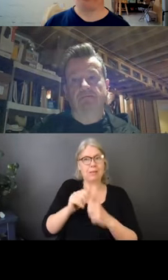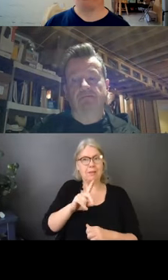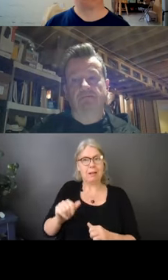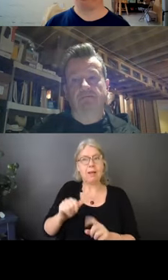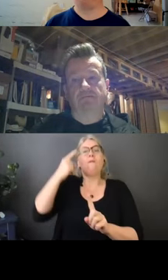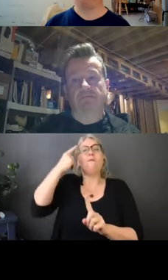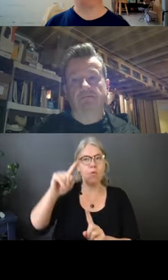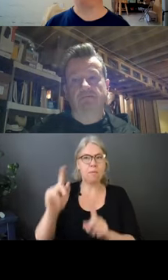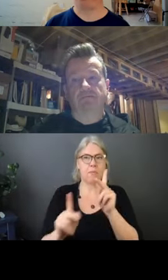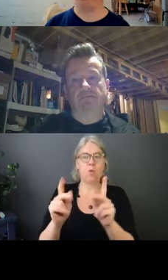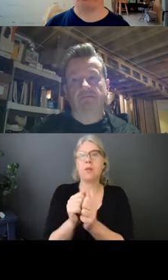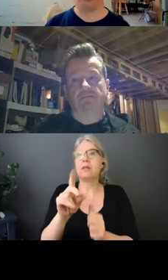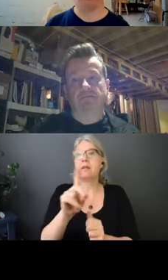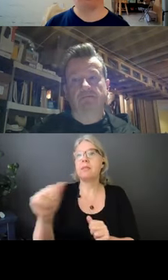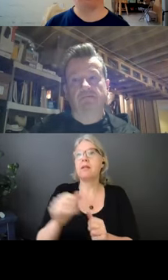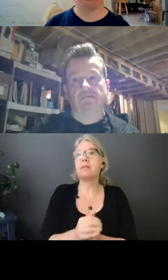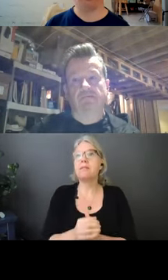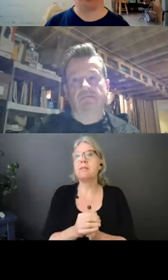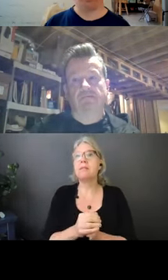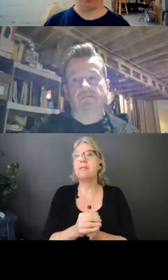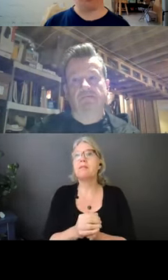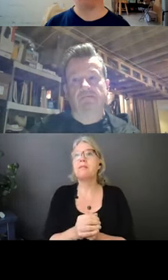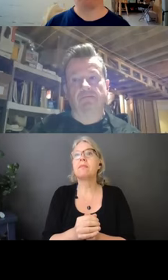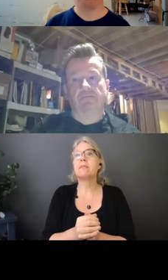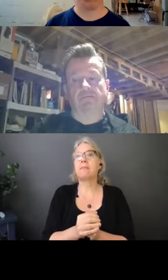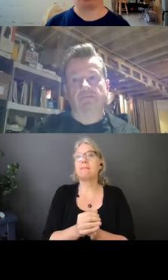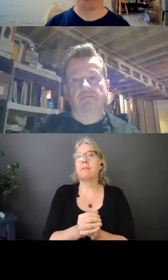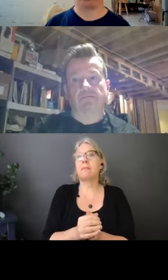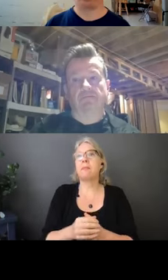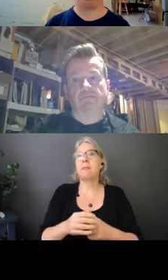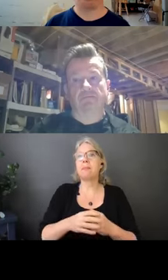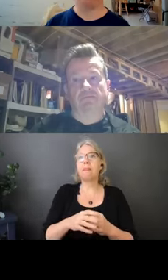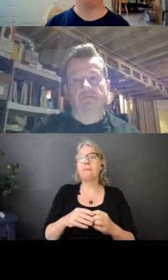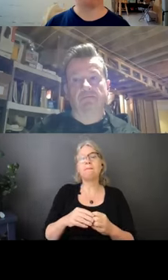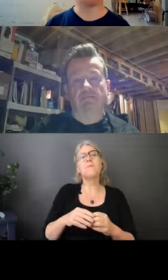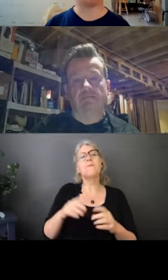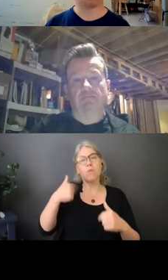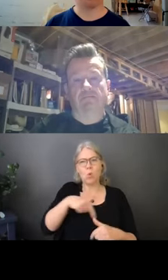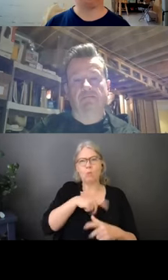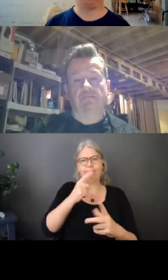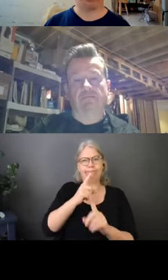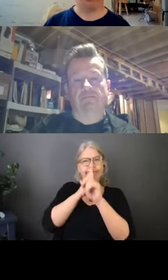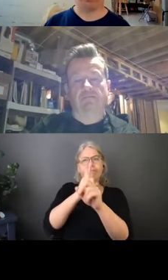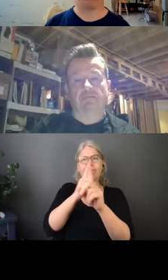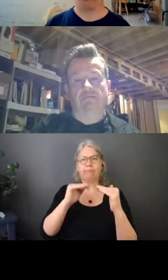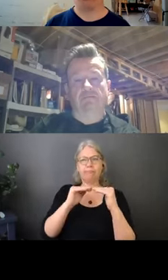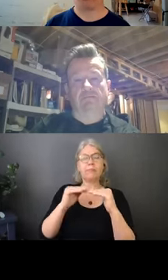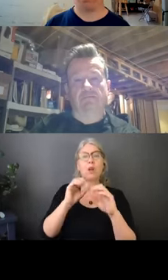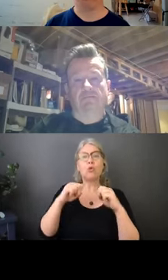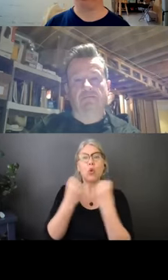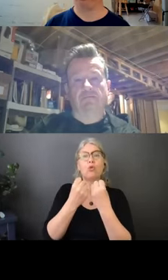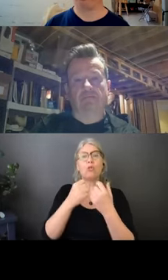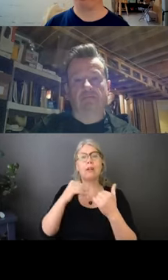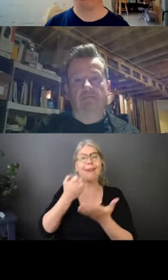We work towards building a society where people with disabilities have social and economic equity. our core